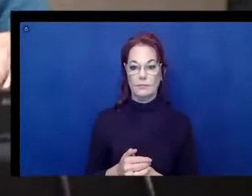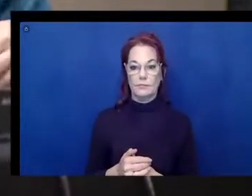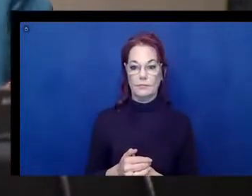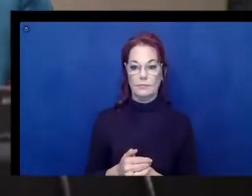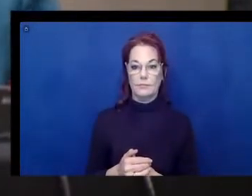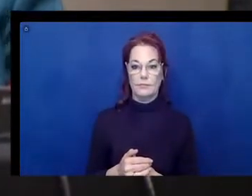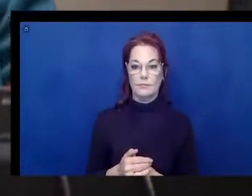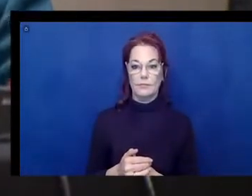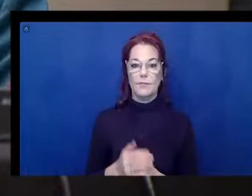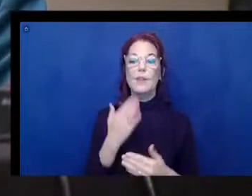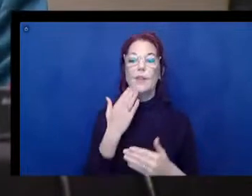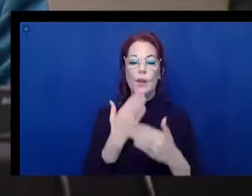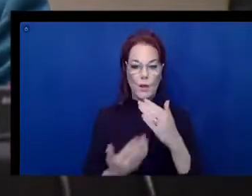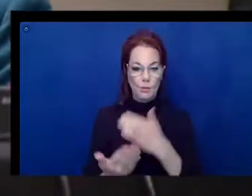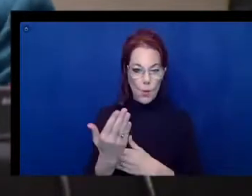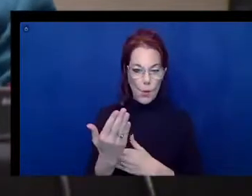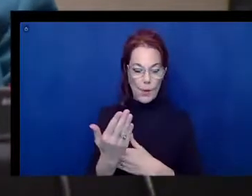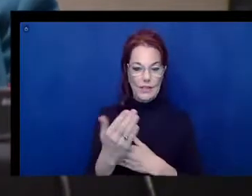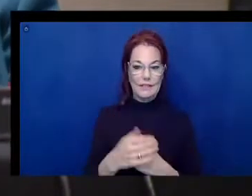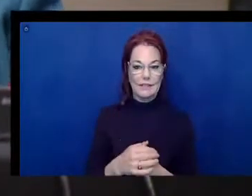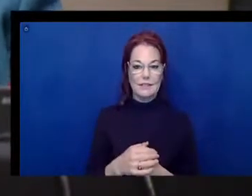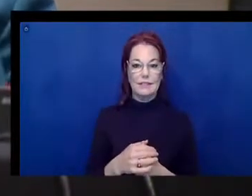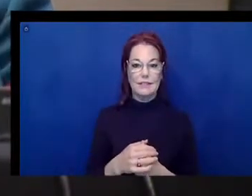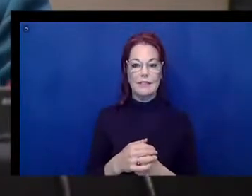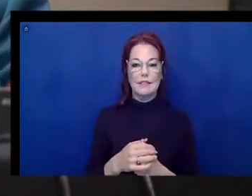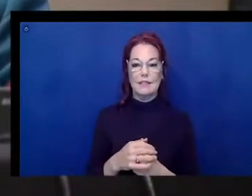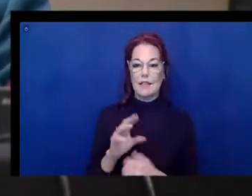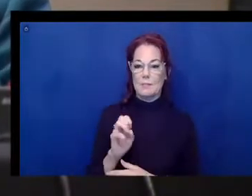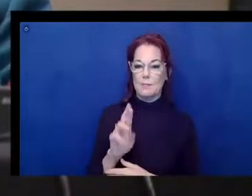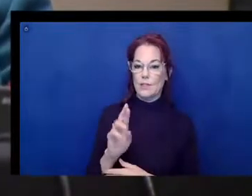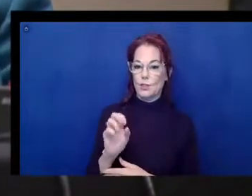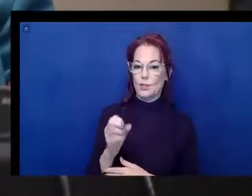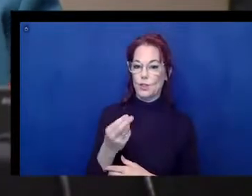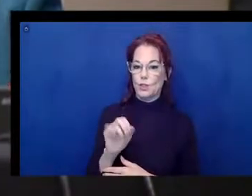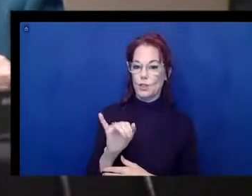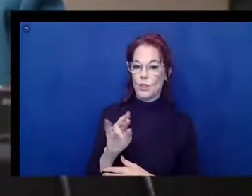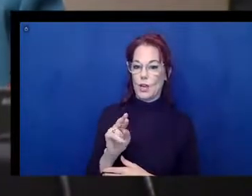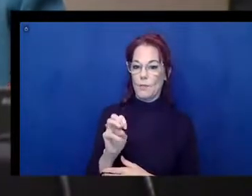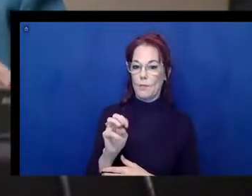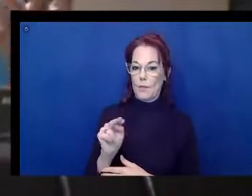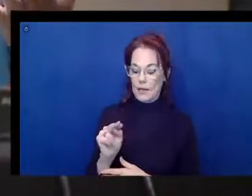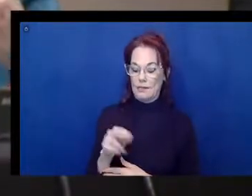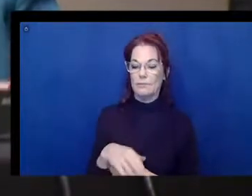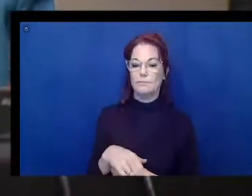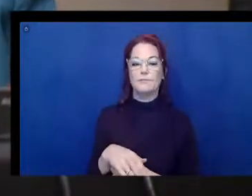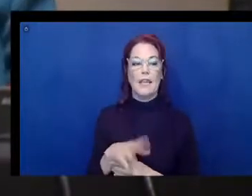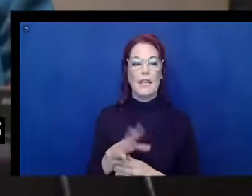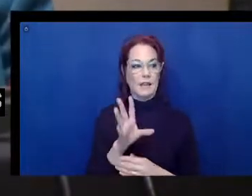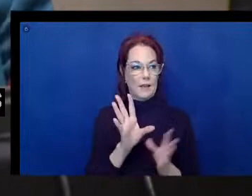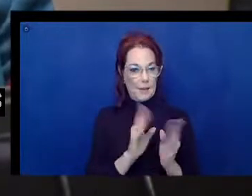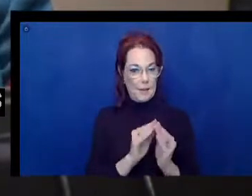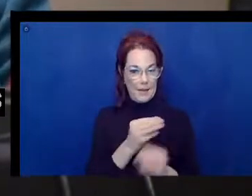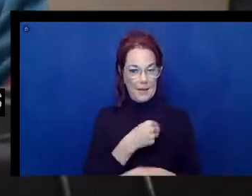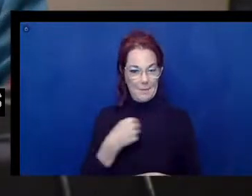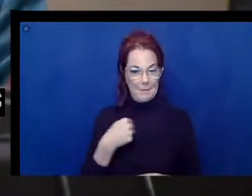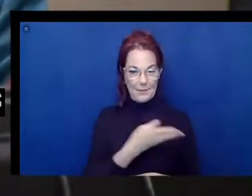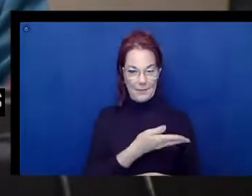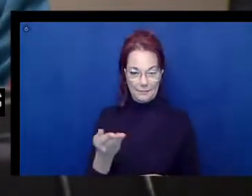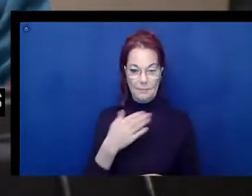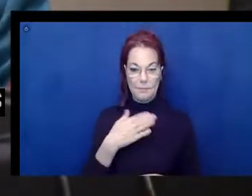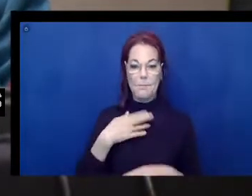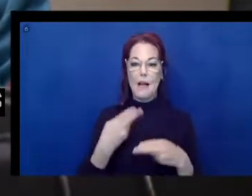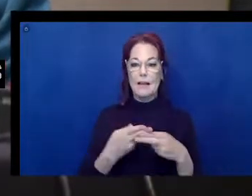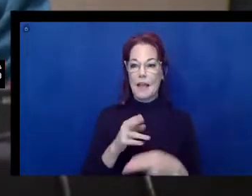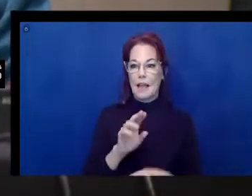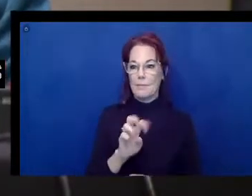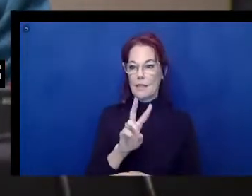Good morning. Mr. Chairman. Good morning. Mr. Ranking Member and members of the committee. As has already been said, my name is Eve Hill. I'm a